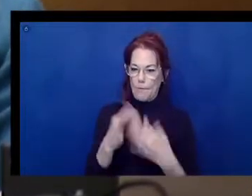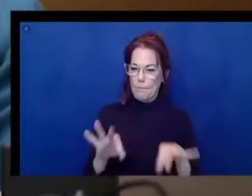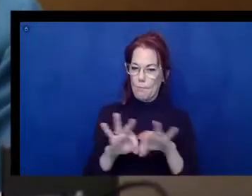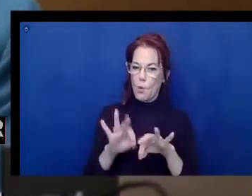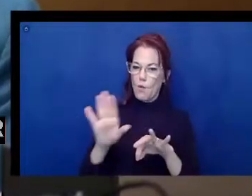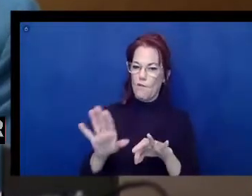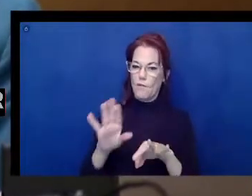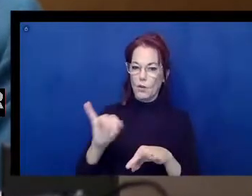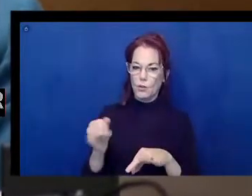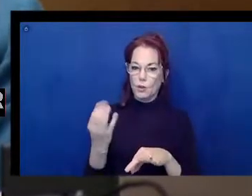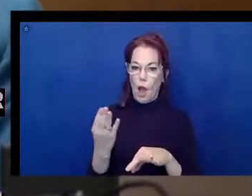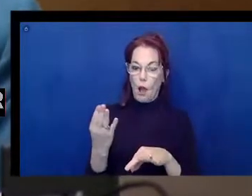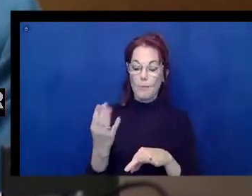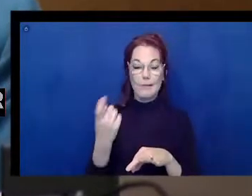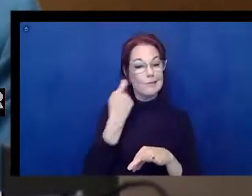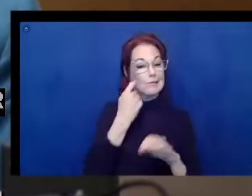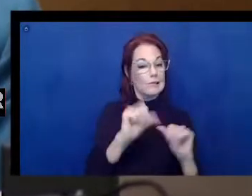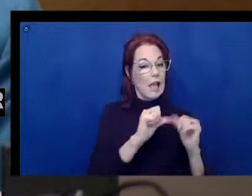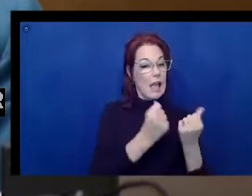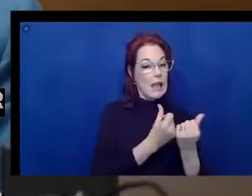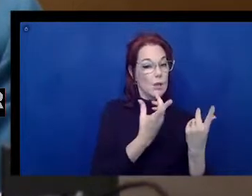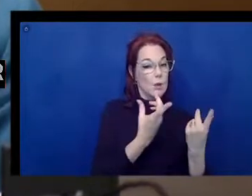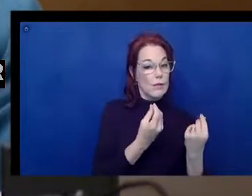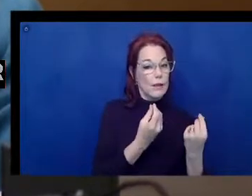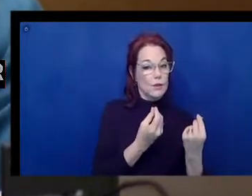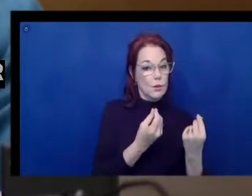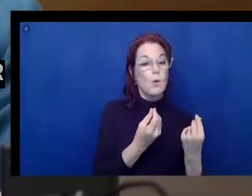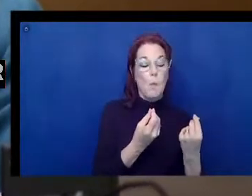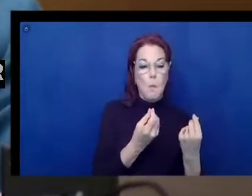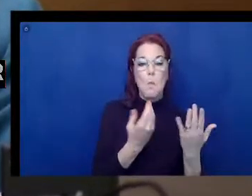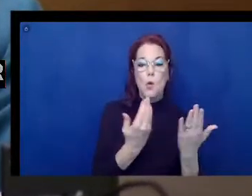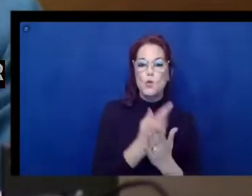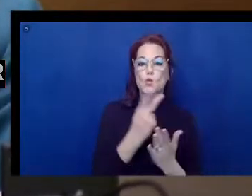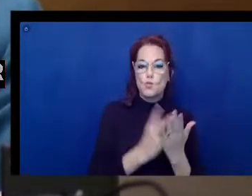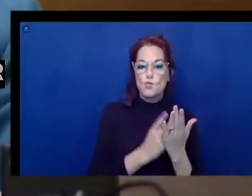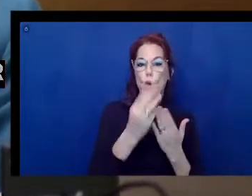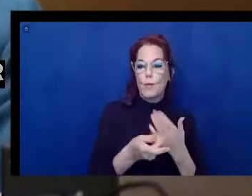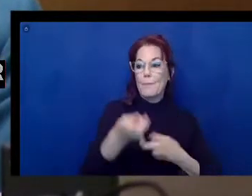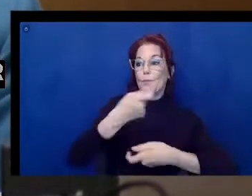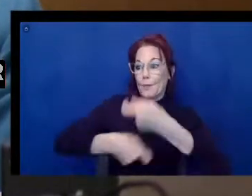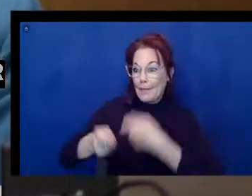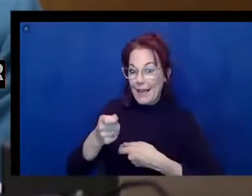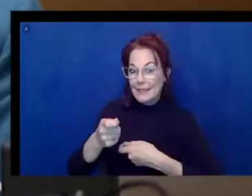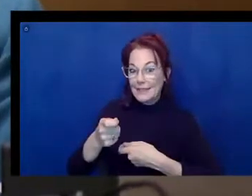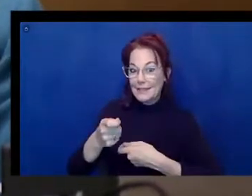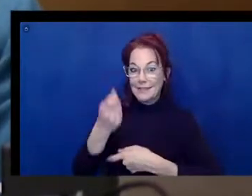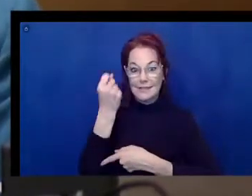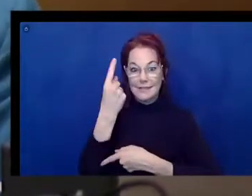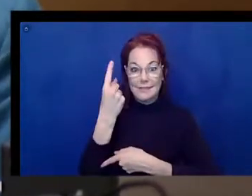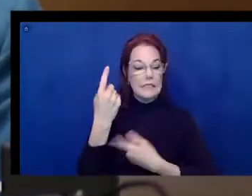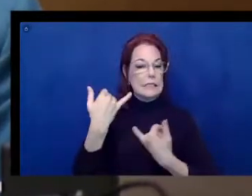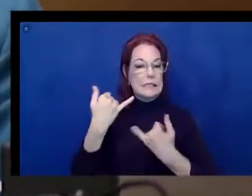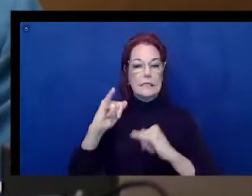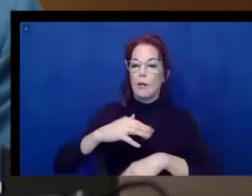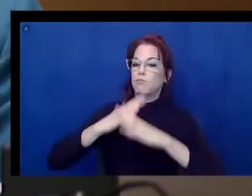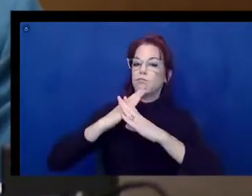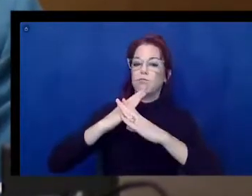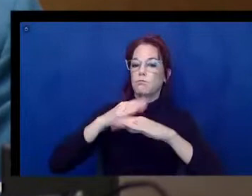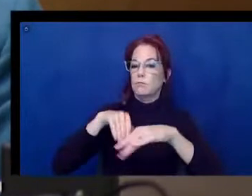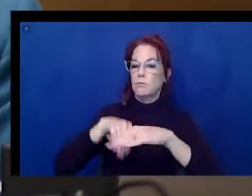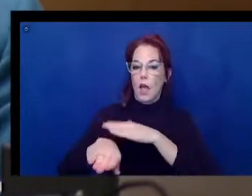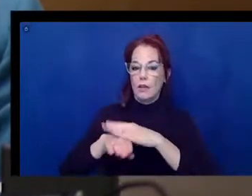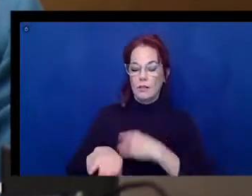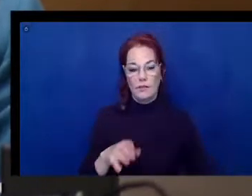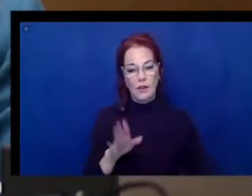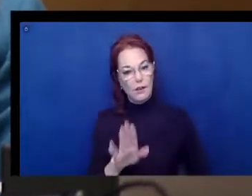replaced the program with a new one that is also inaccessible. And that agency failed to act on the